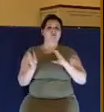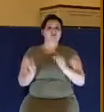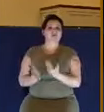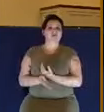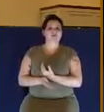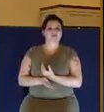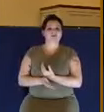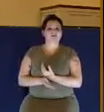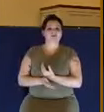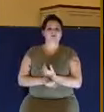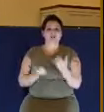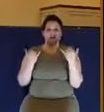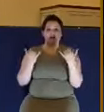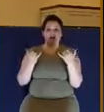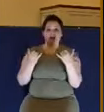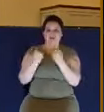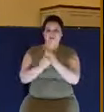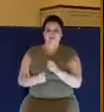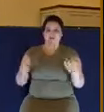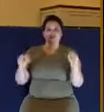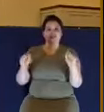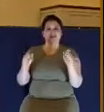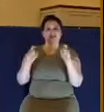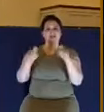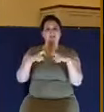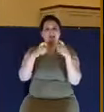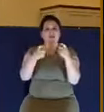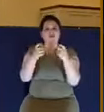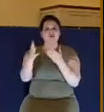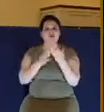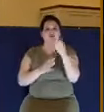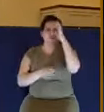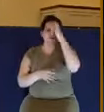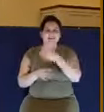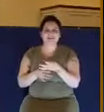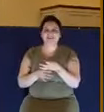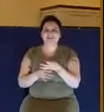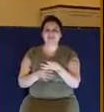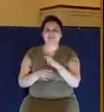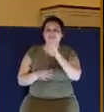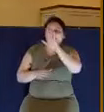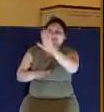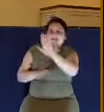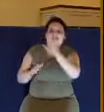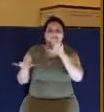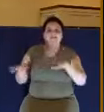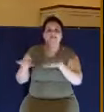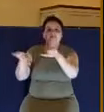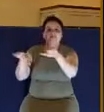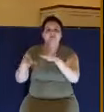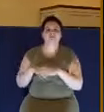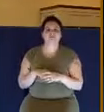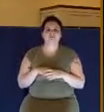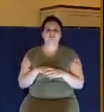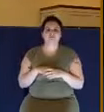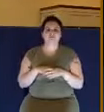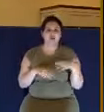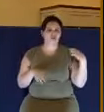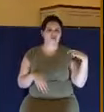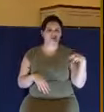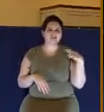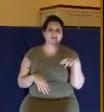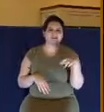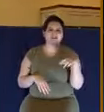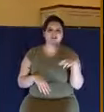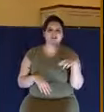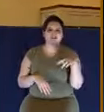and now salvation is a gift that you receive by faith in what he has done for you. Religion is not what you can do, it's